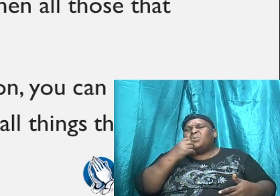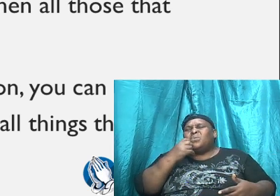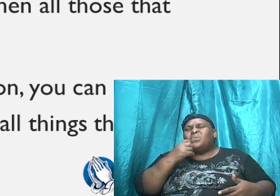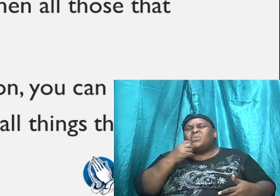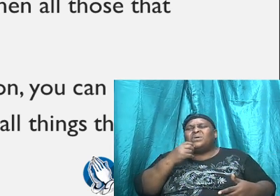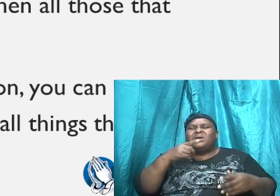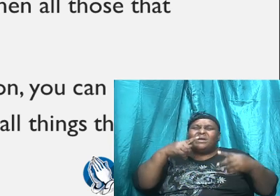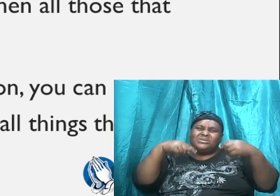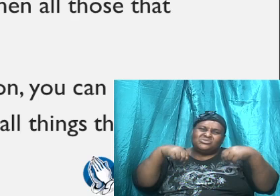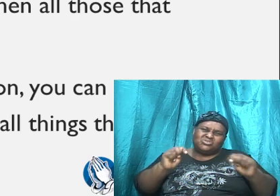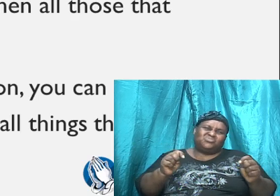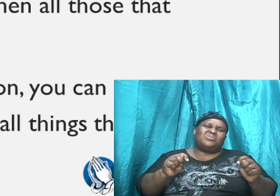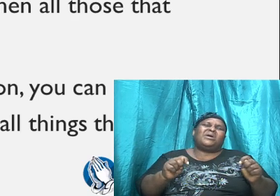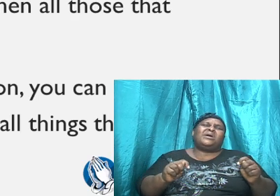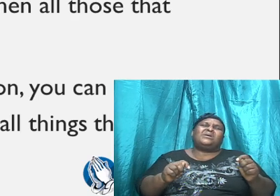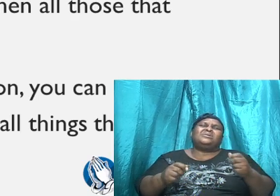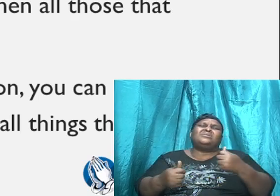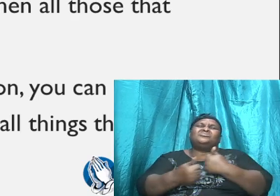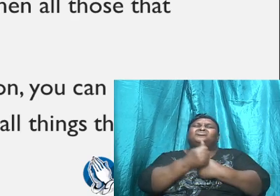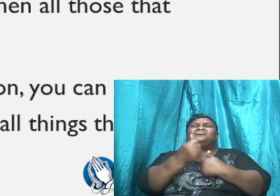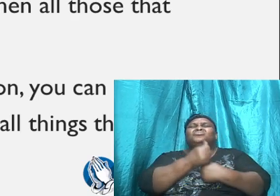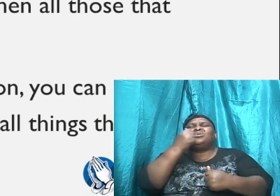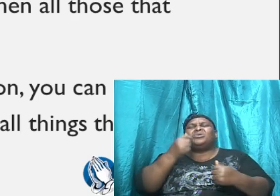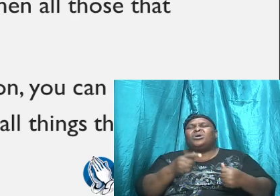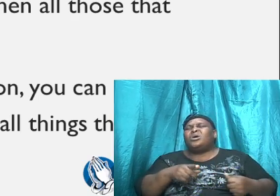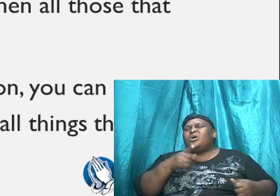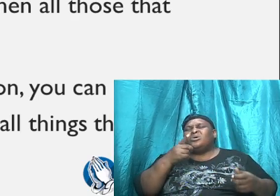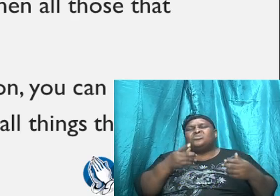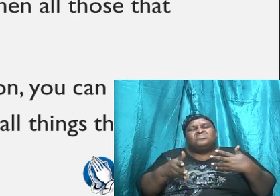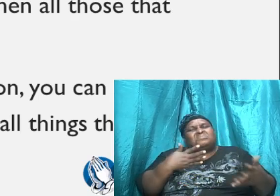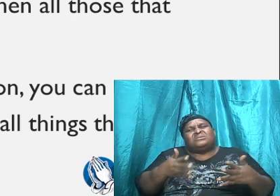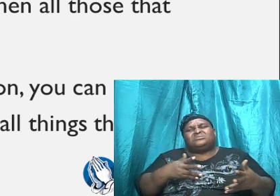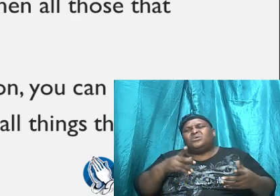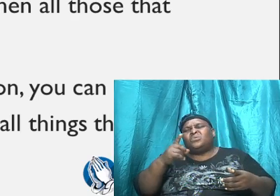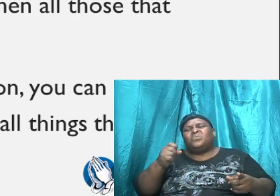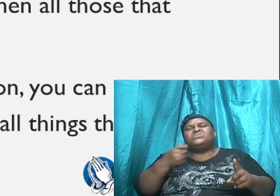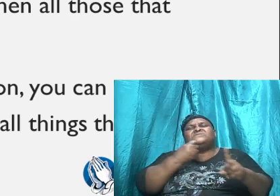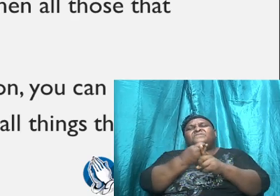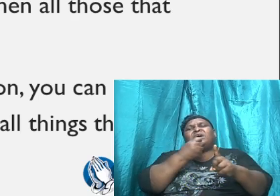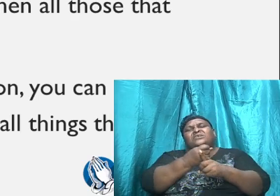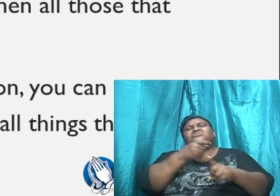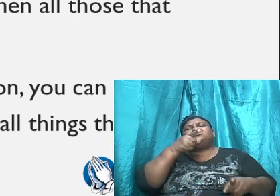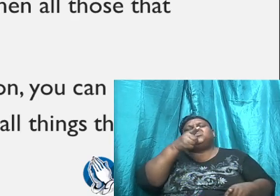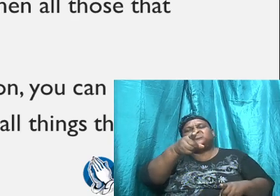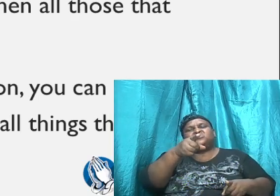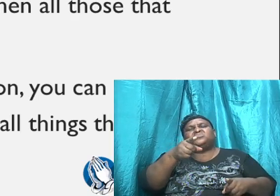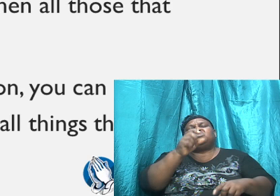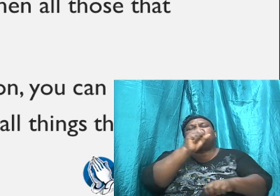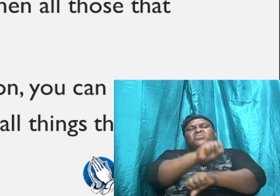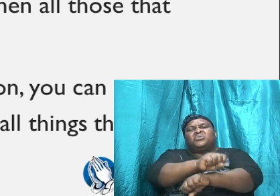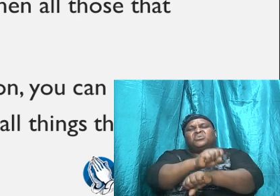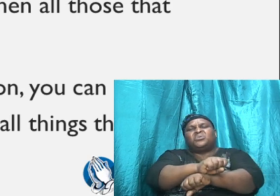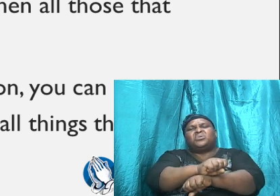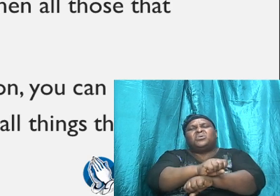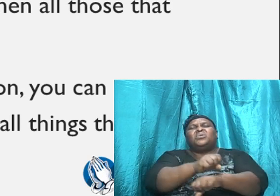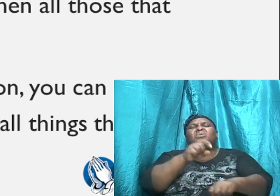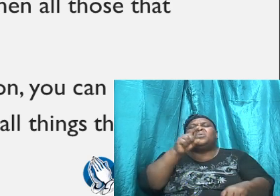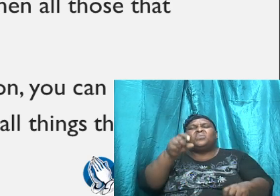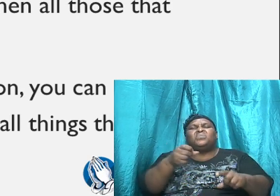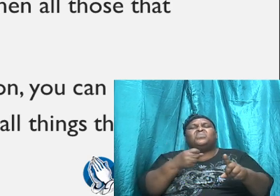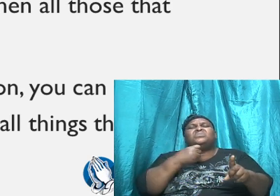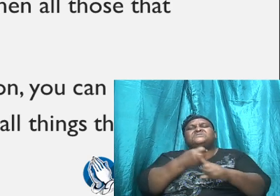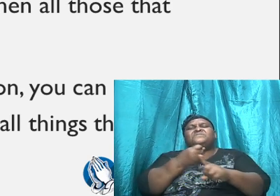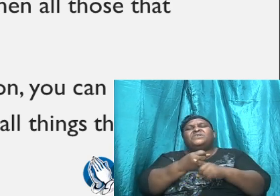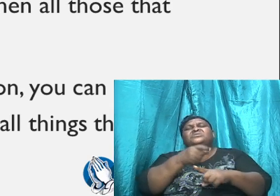it doesn't matter who is fighting you on the job, it doesn't matter who is fighting you at church, it doesn't matter who is